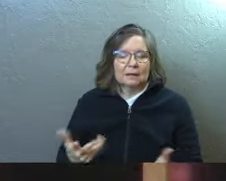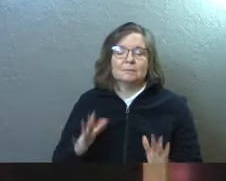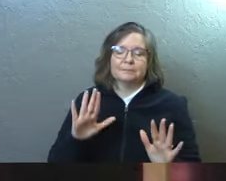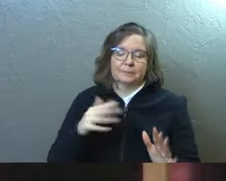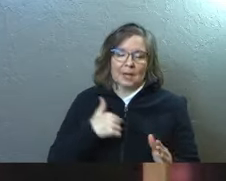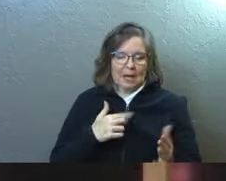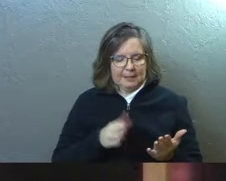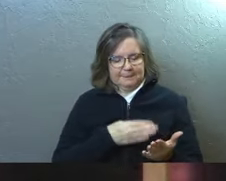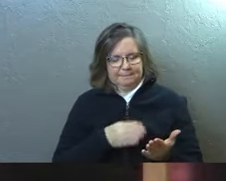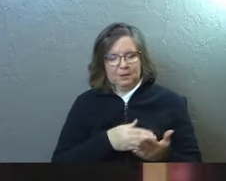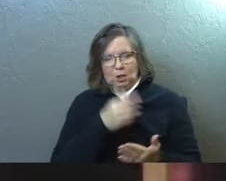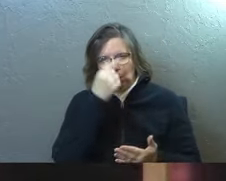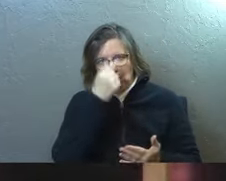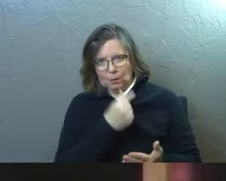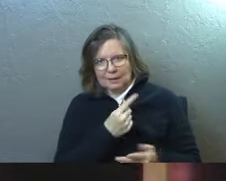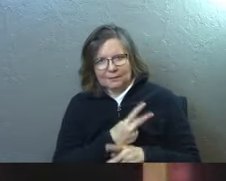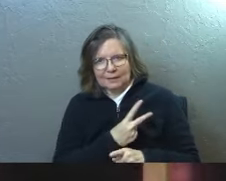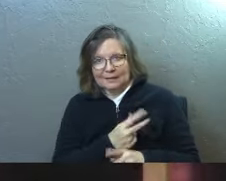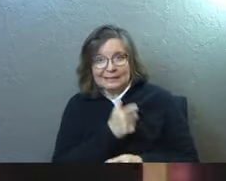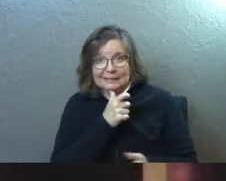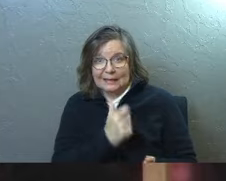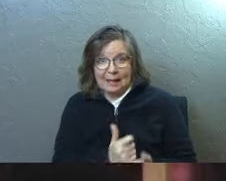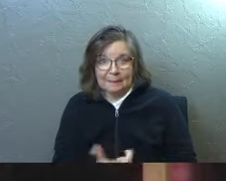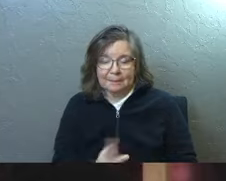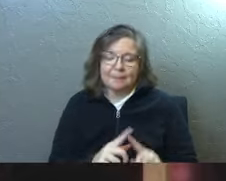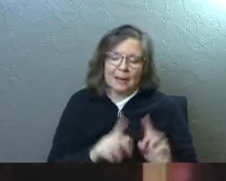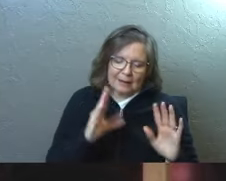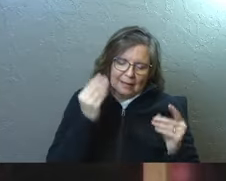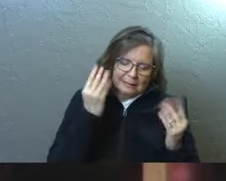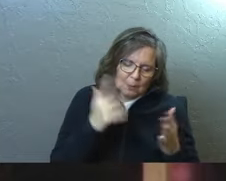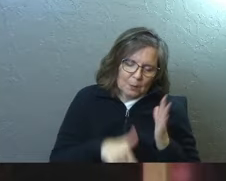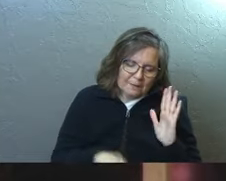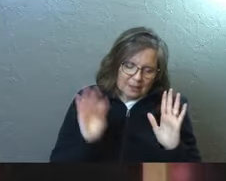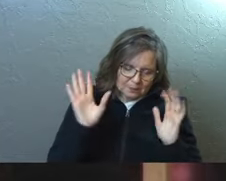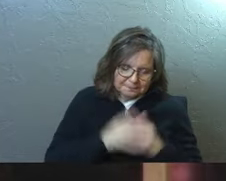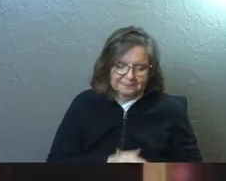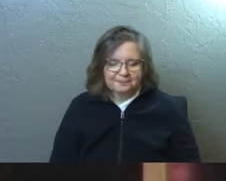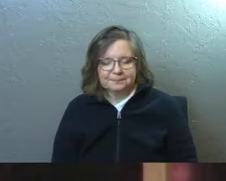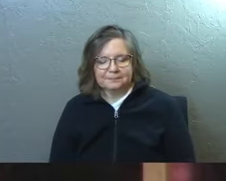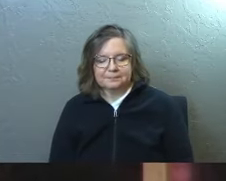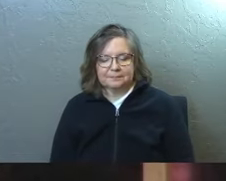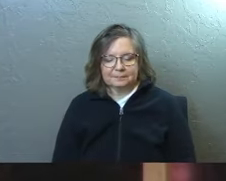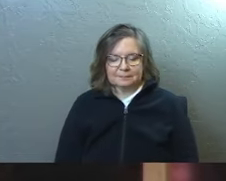So I had to look it up in the Greek. It didn't help, but I'll tell you what I found out.